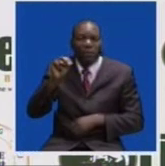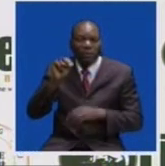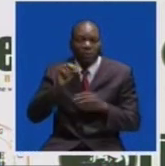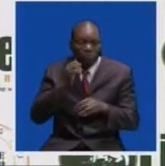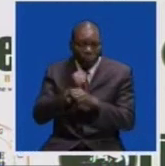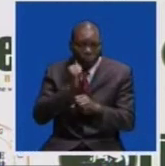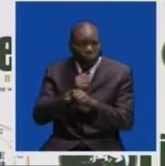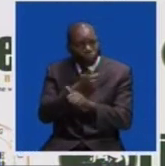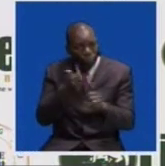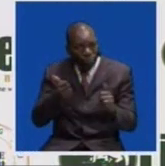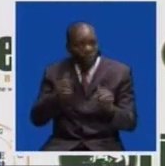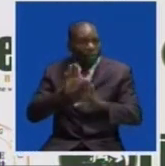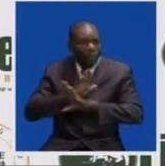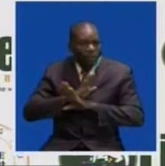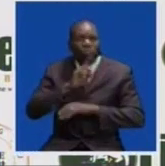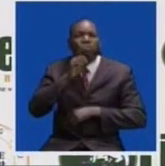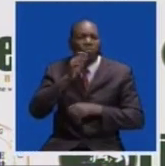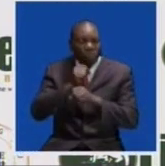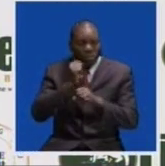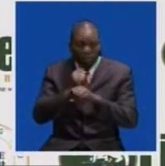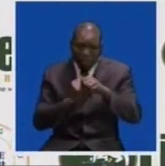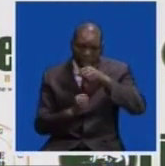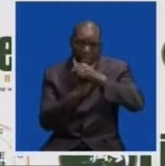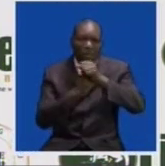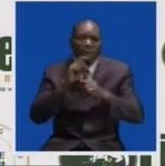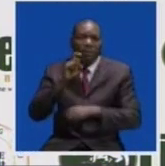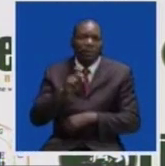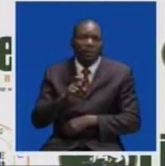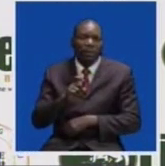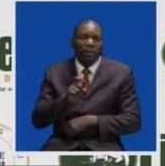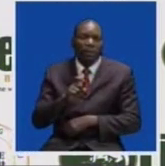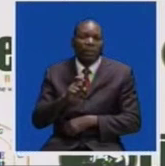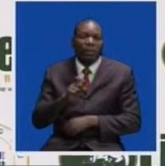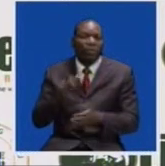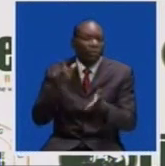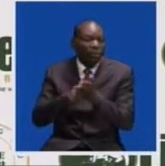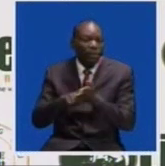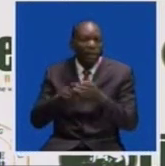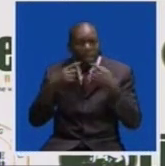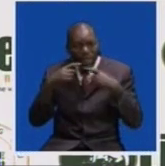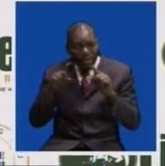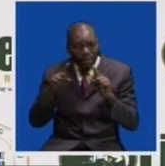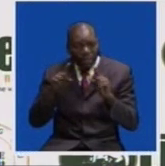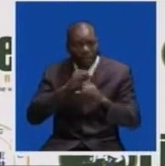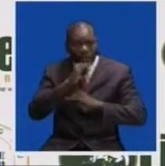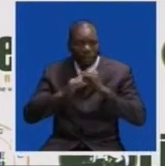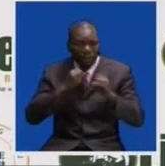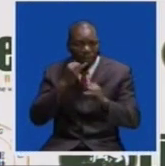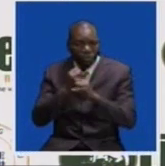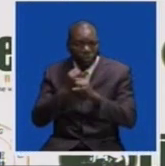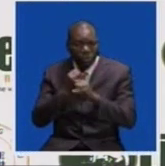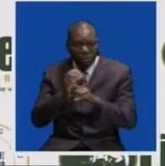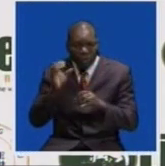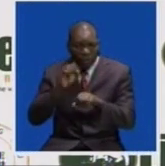has the need to ensure its production is enhanced. Mr. Katambos was speaking in Nusaka when the Visiting International Cotton